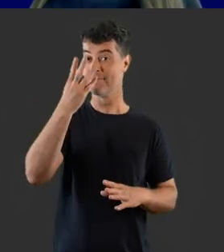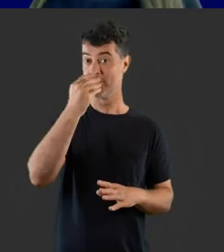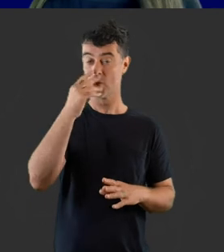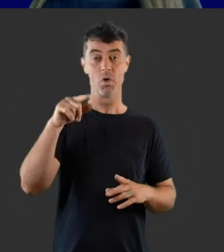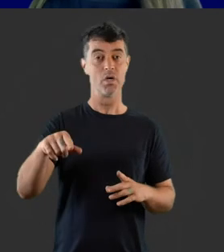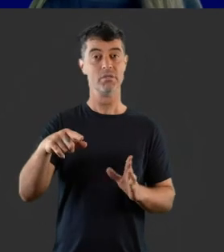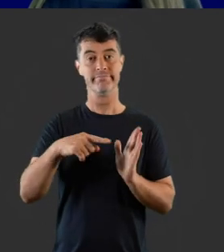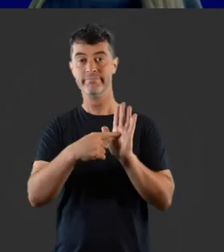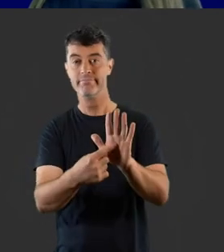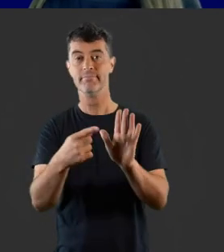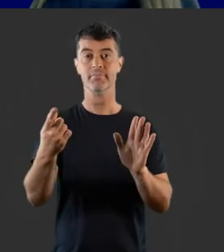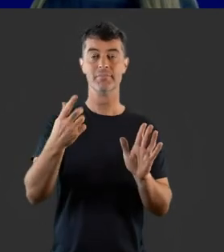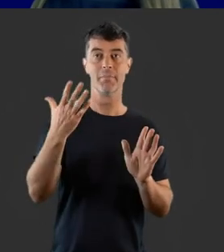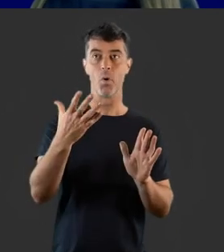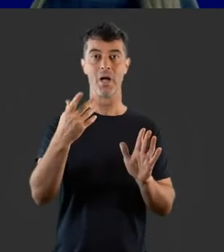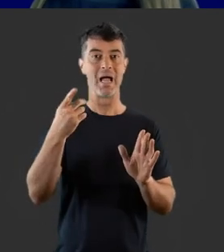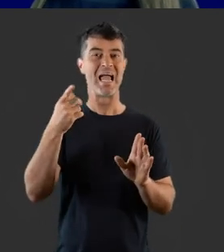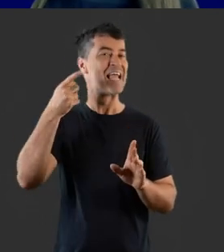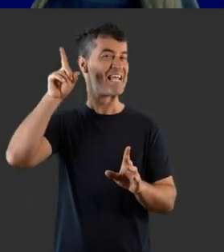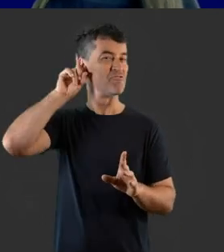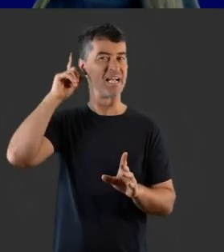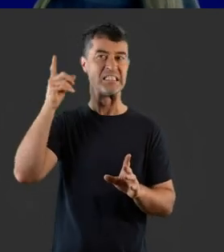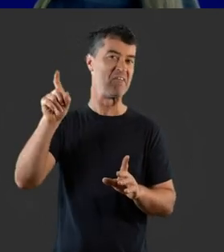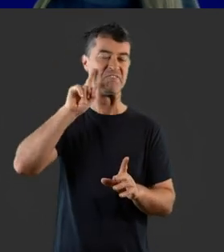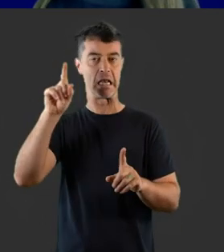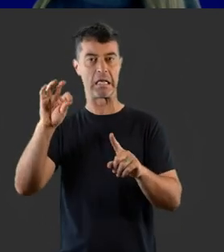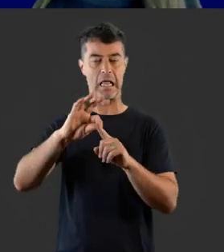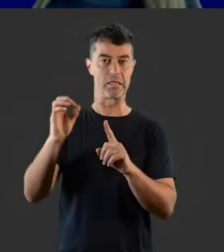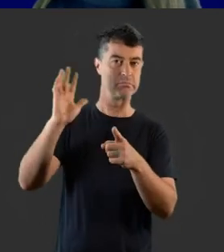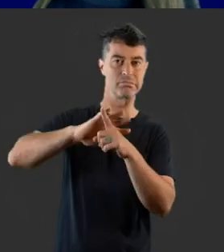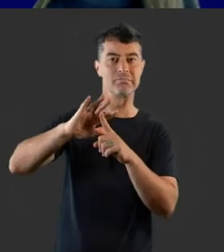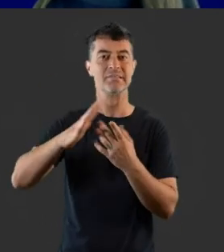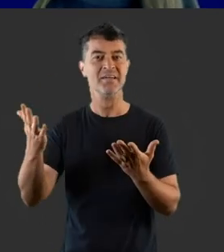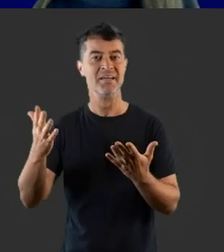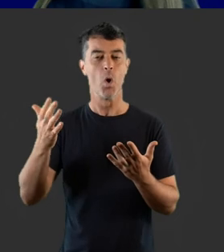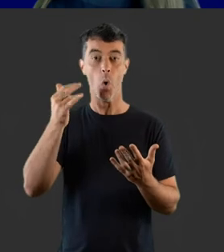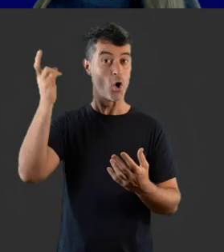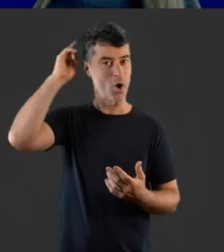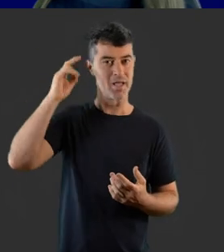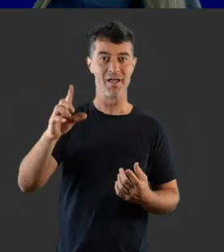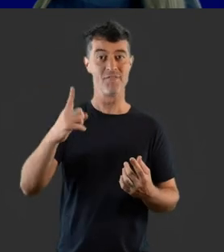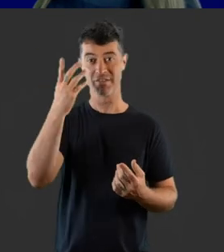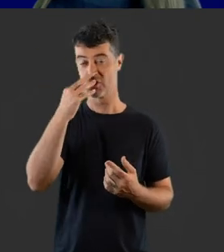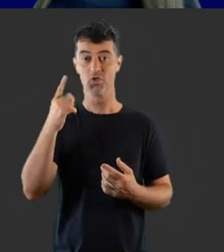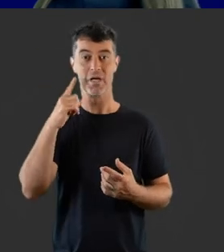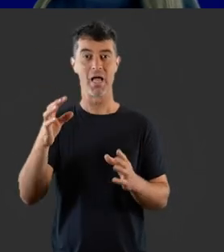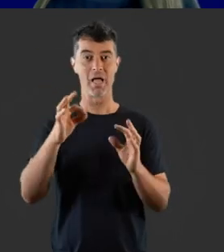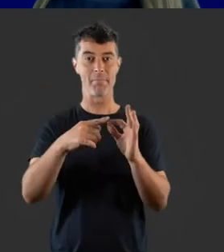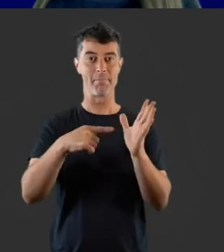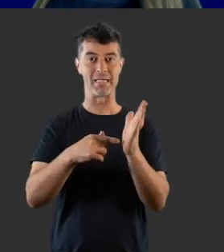The next slide shows photographs depicting the growing trend of decorating hearing aids and cochlear implants.